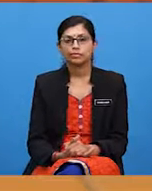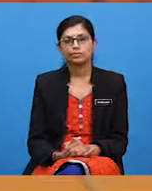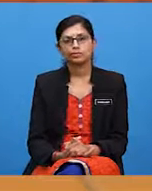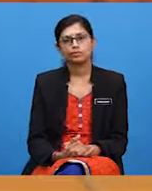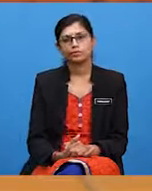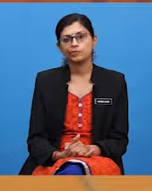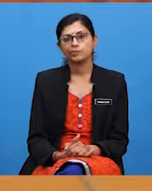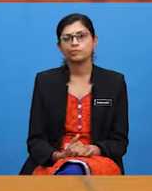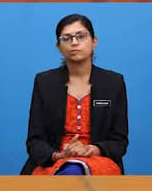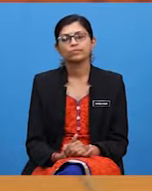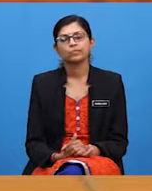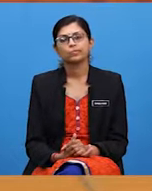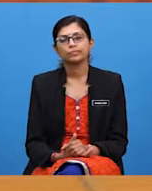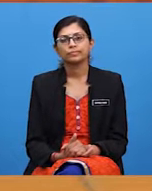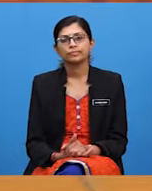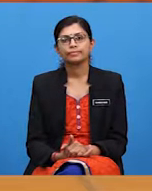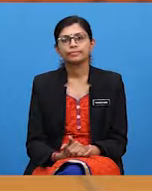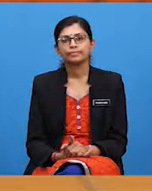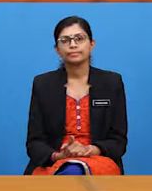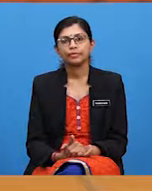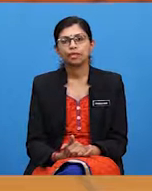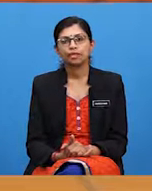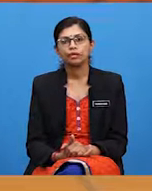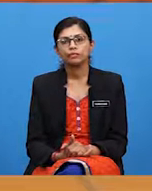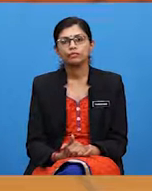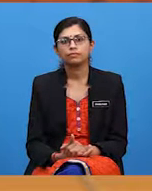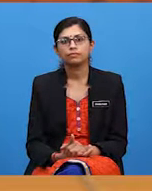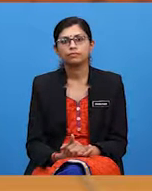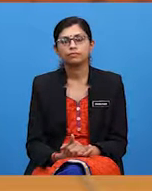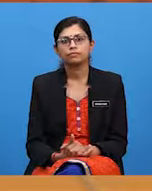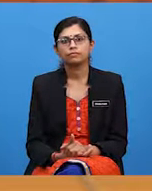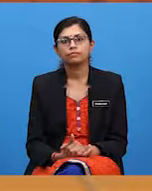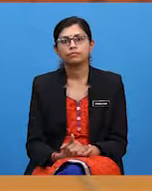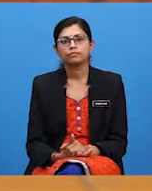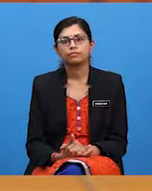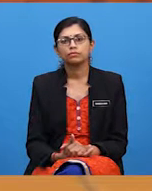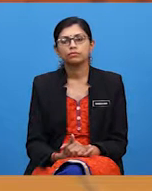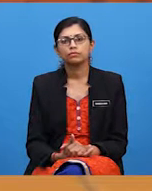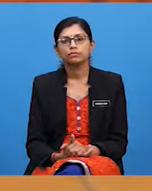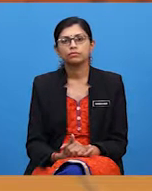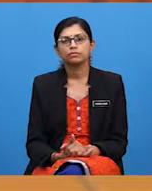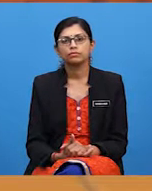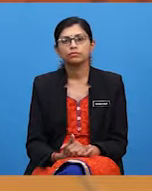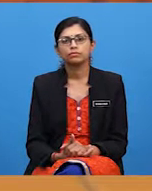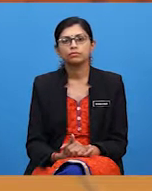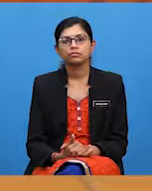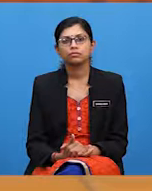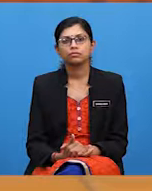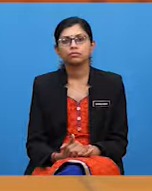whale. Me too. But soon, there might not be any. Why not?